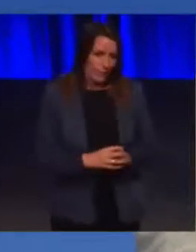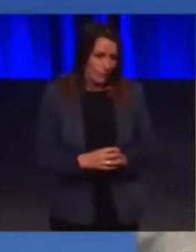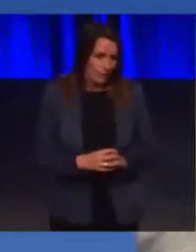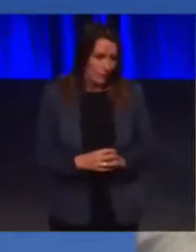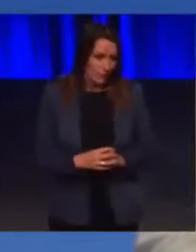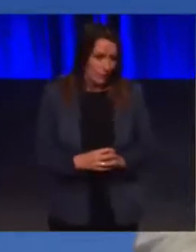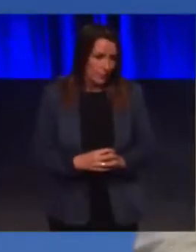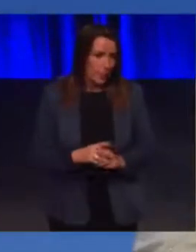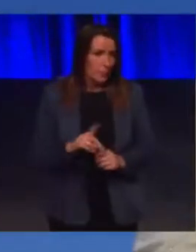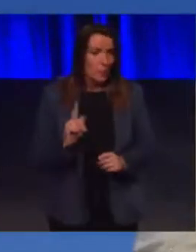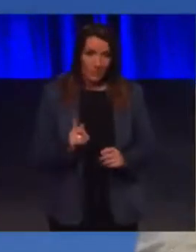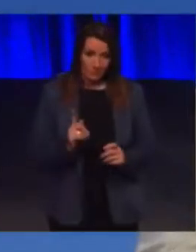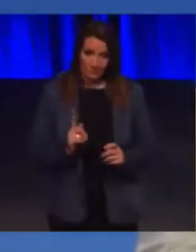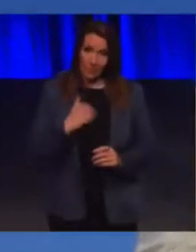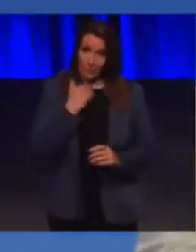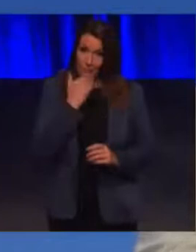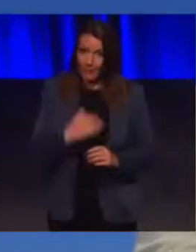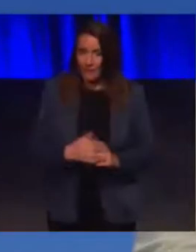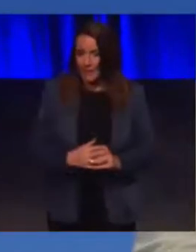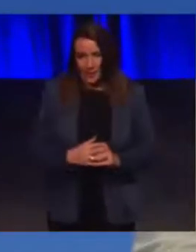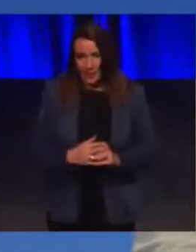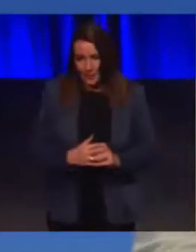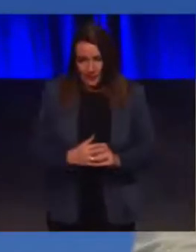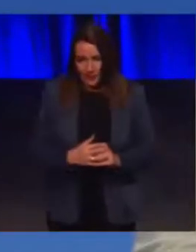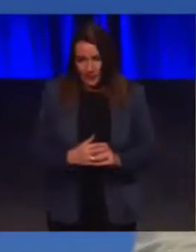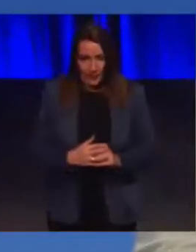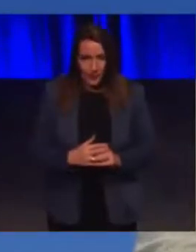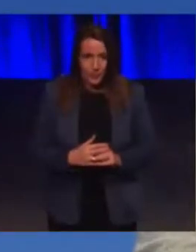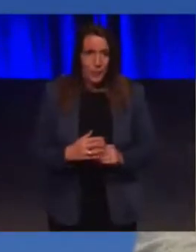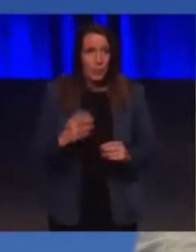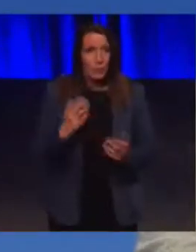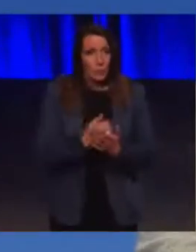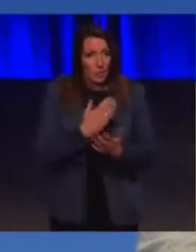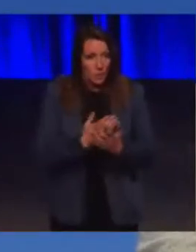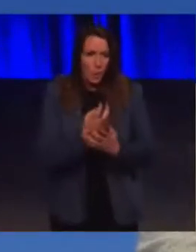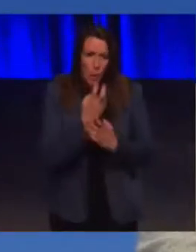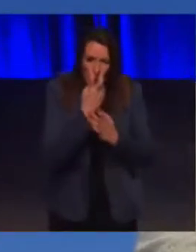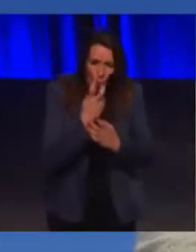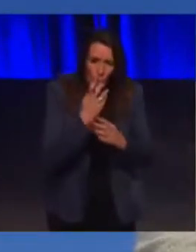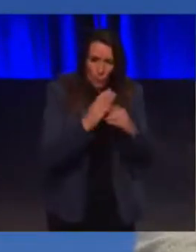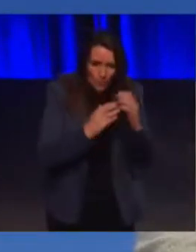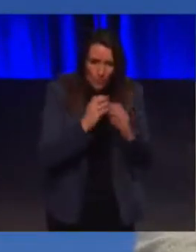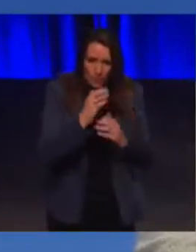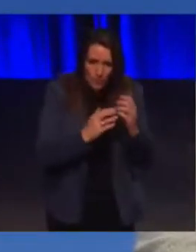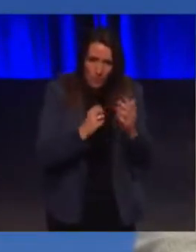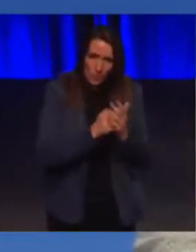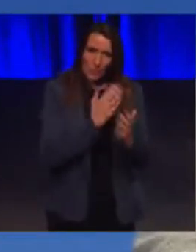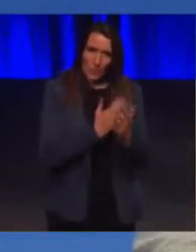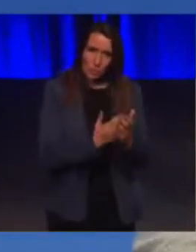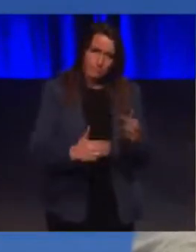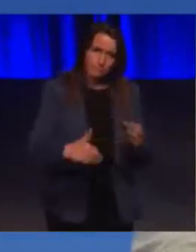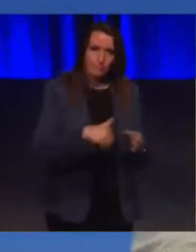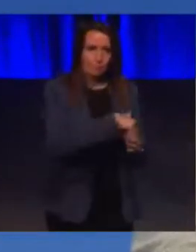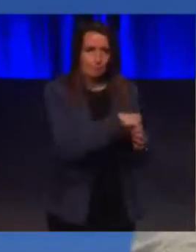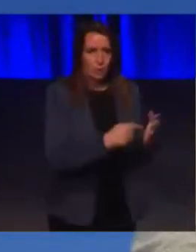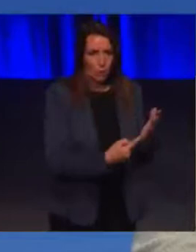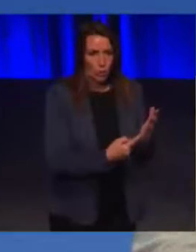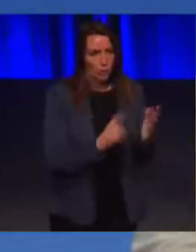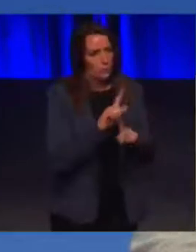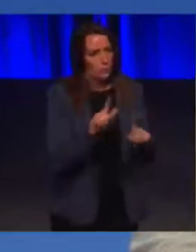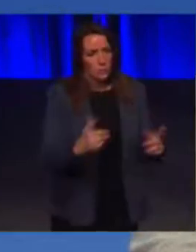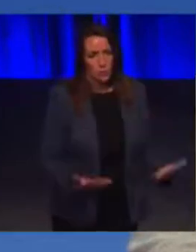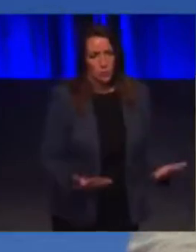But that's just the start, isn't it? We need to think about how we make existing buildings fit for purpose. But that's for another day.